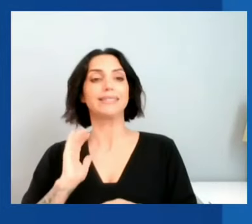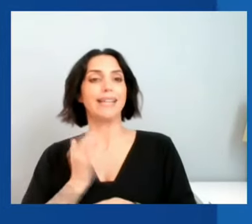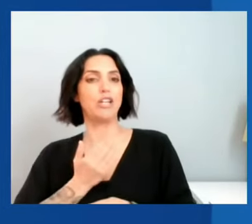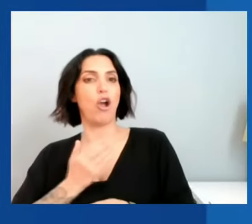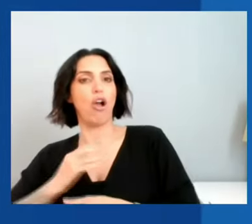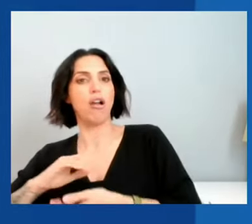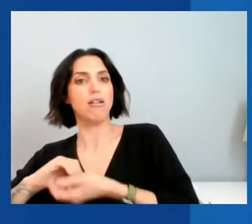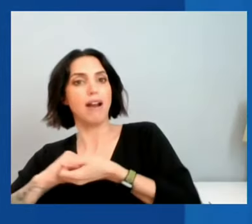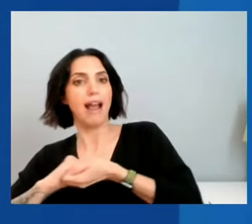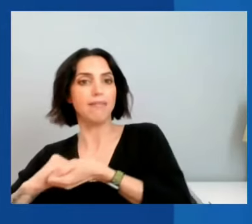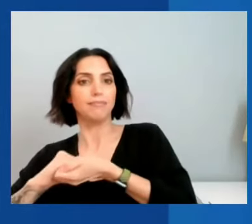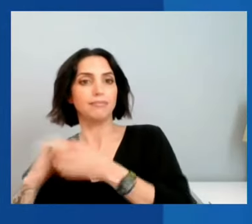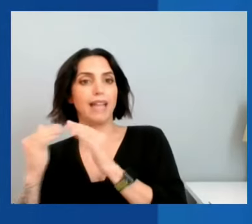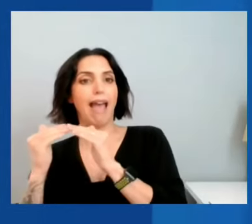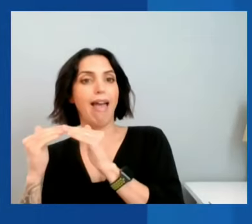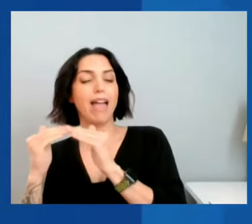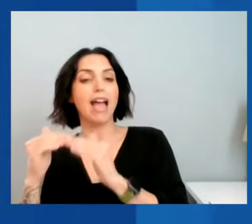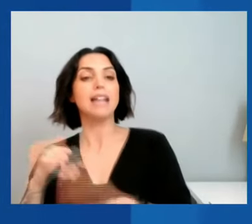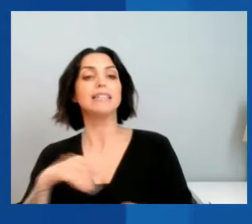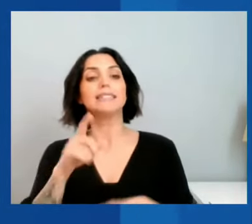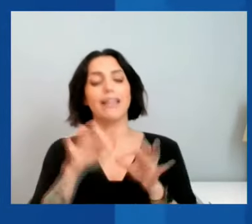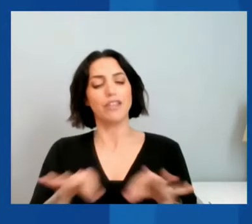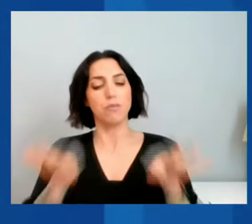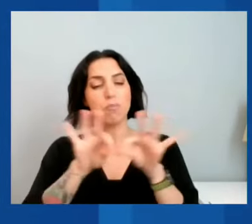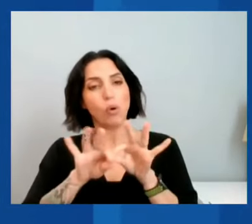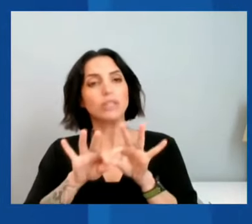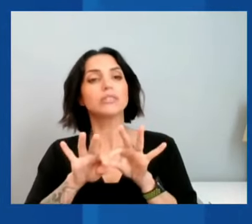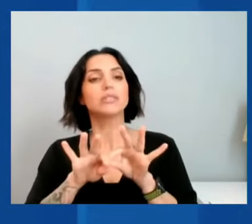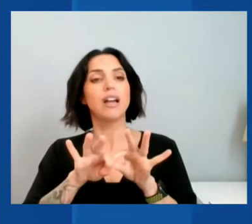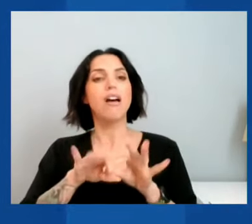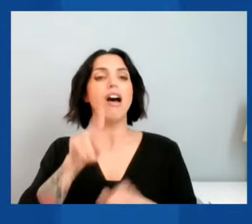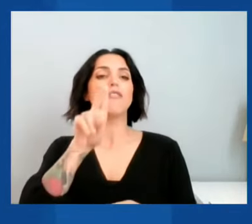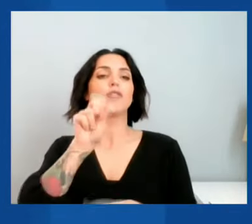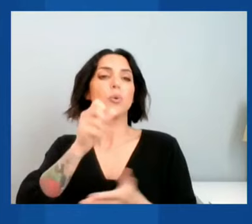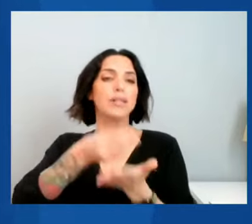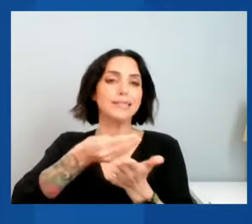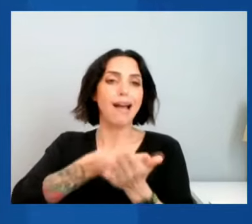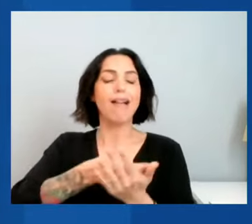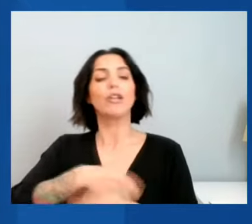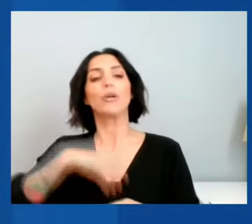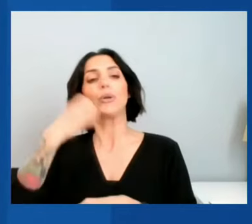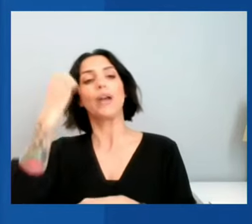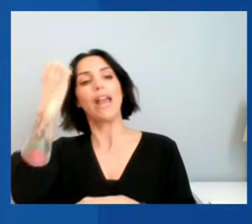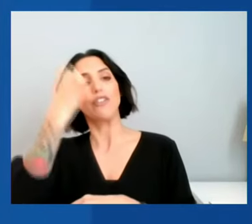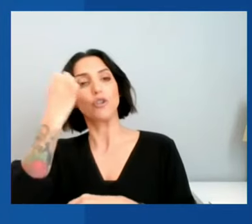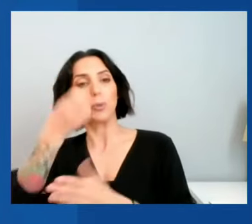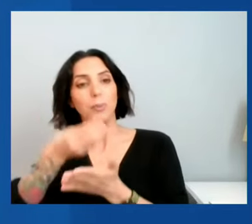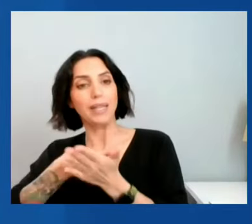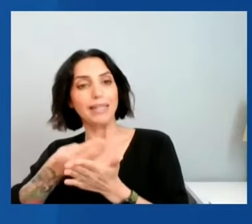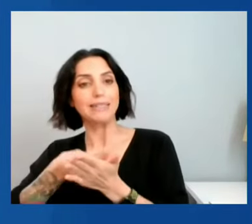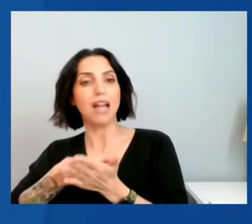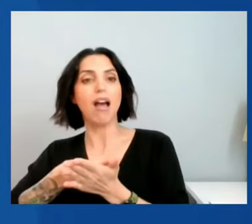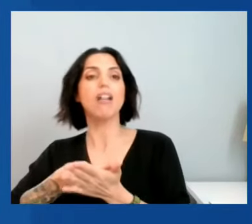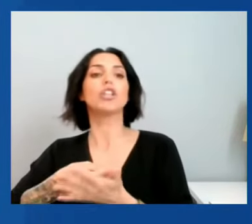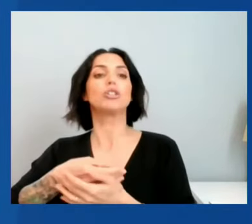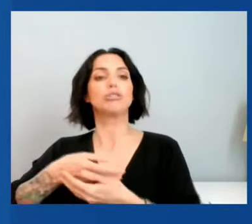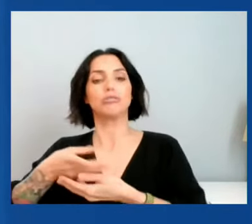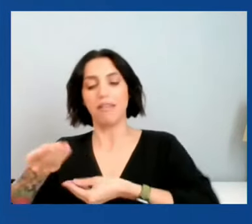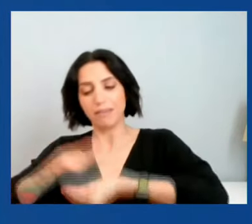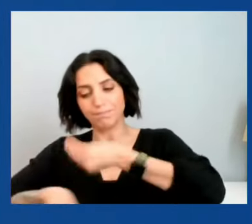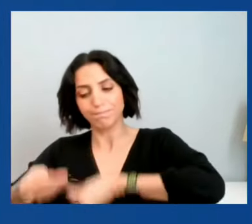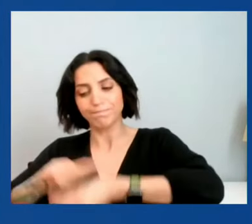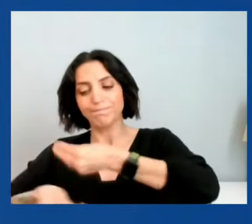importance of the dollar, the euro, as currencies in which transactions take place as a tool